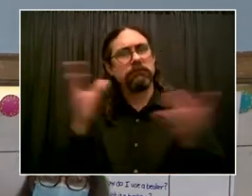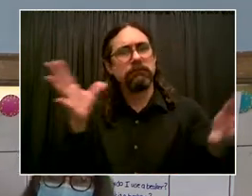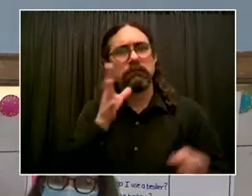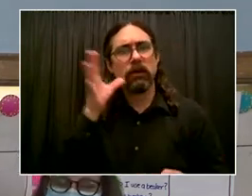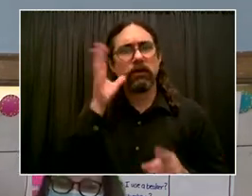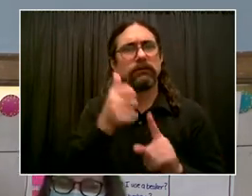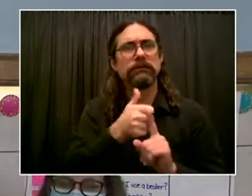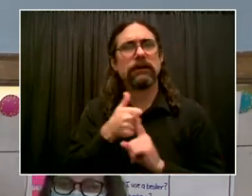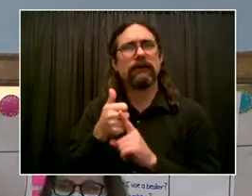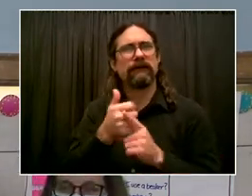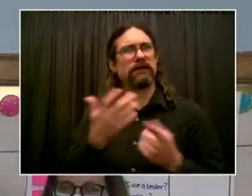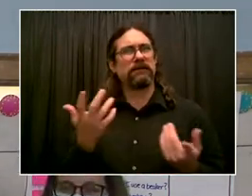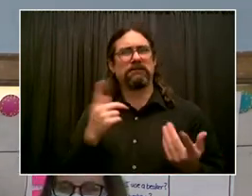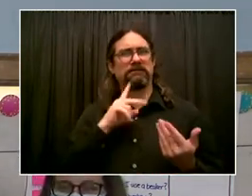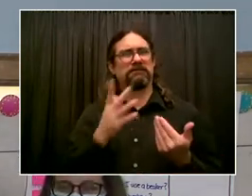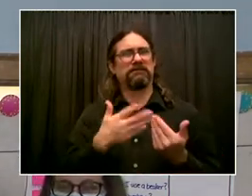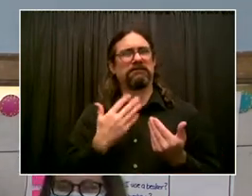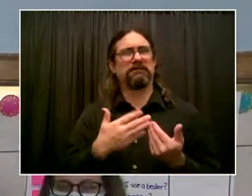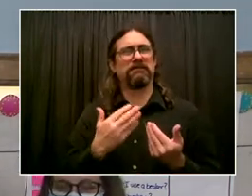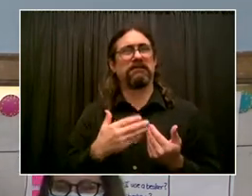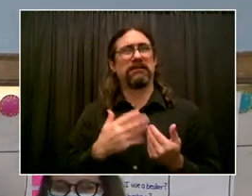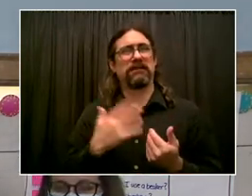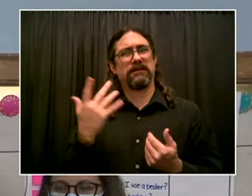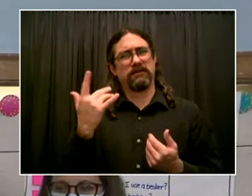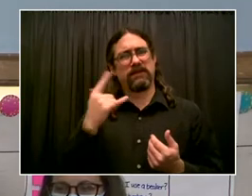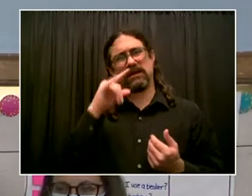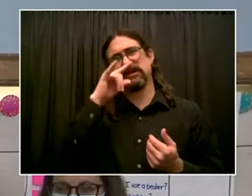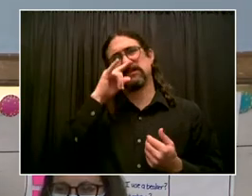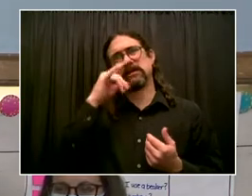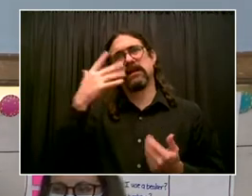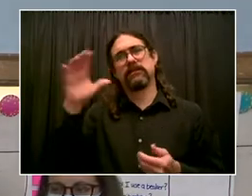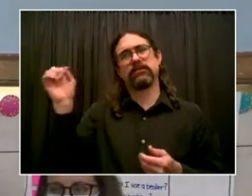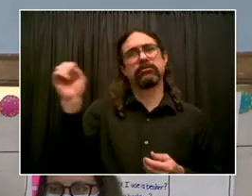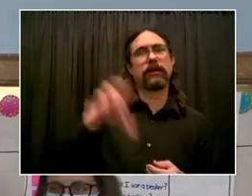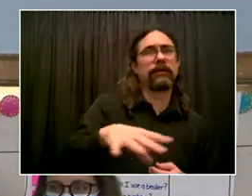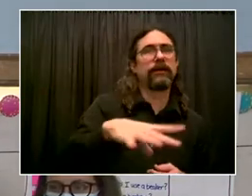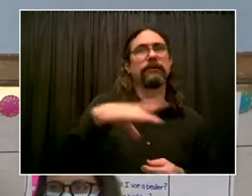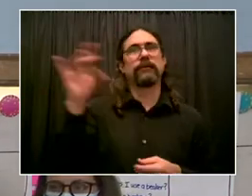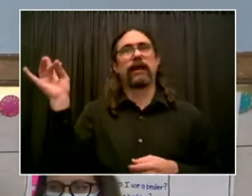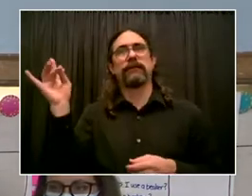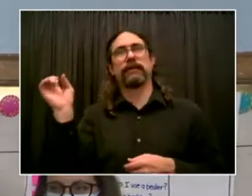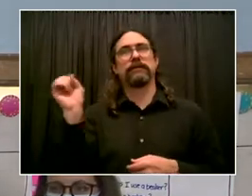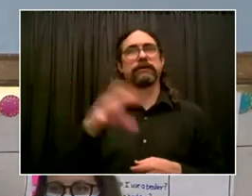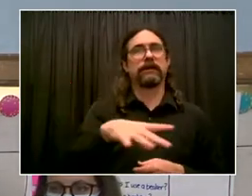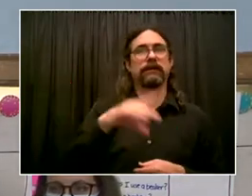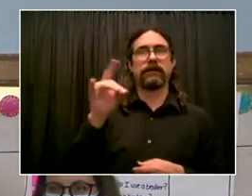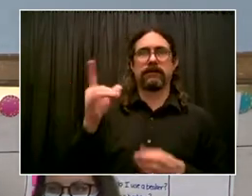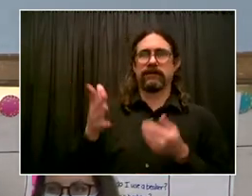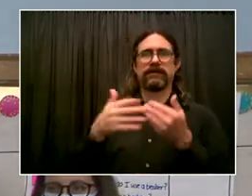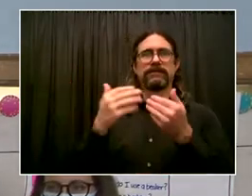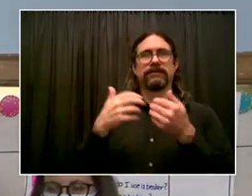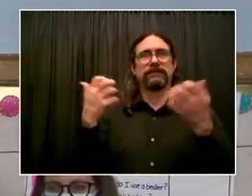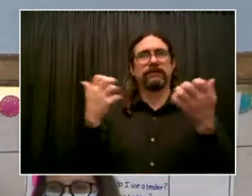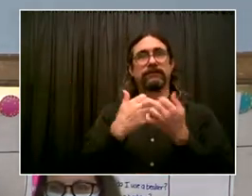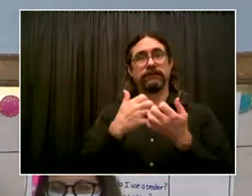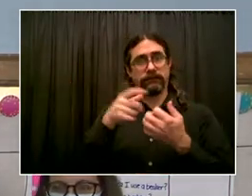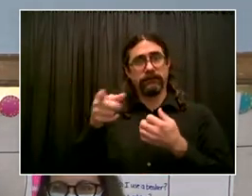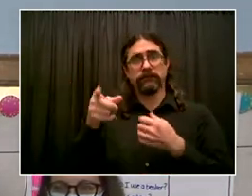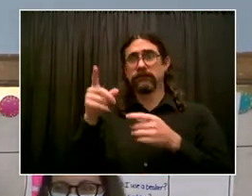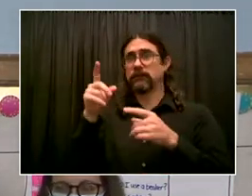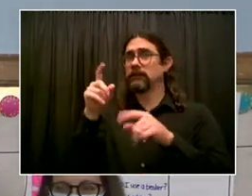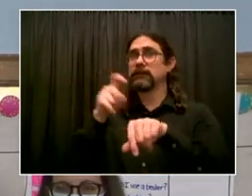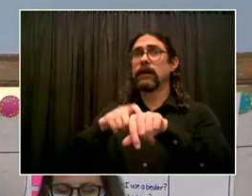were lined up down the block. So so easy and at a time when we need it the most. And